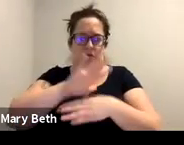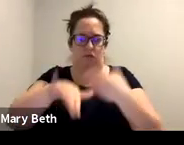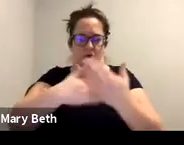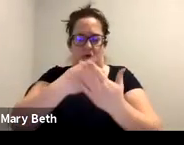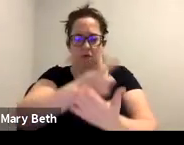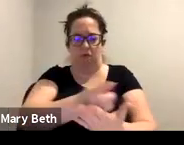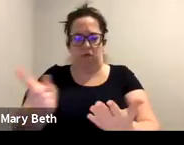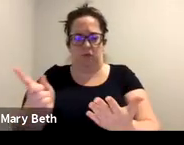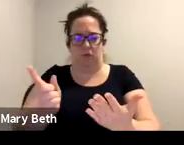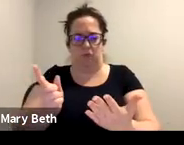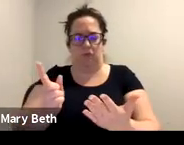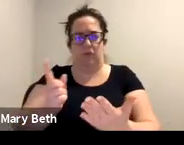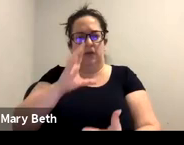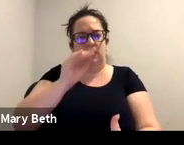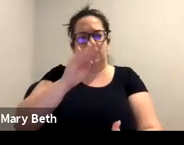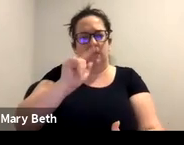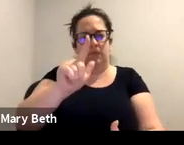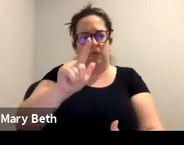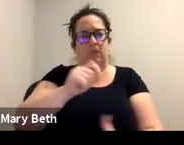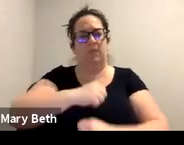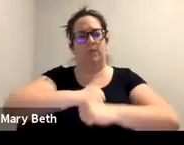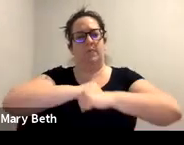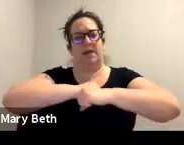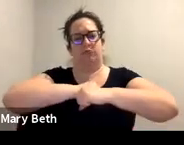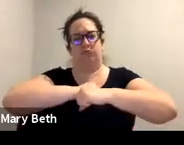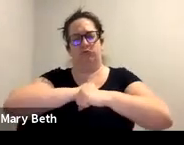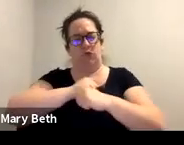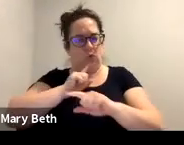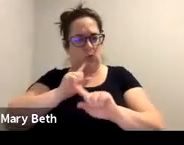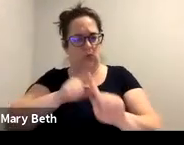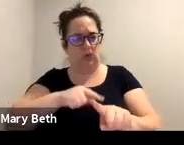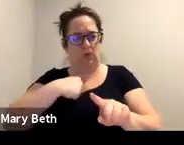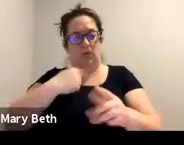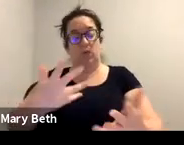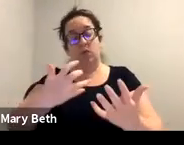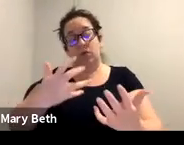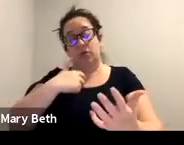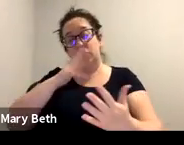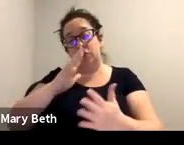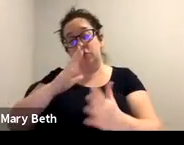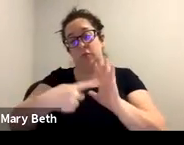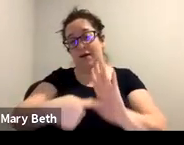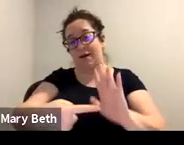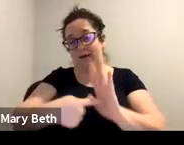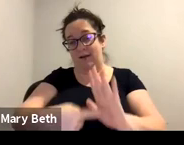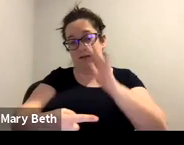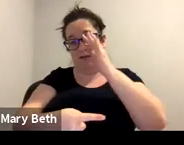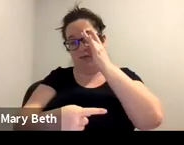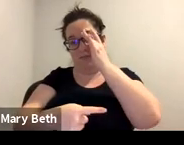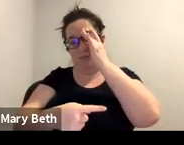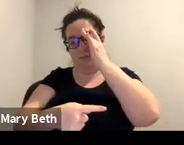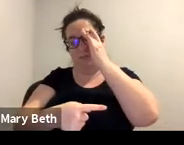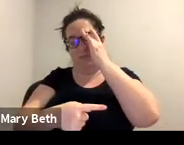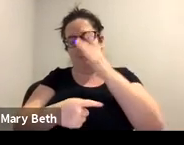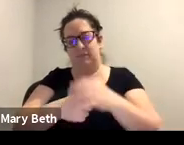is the civil protection order. I wanted to just highlight it just to identify that most of, uh, most